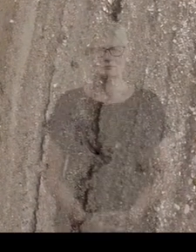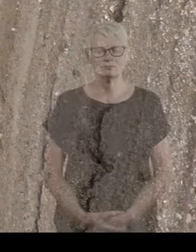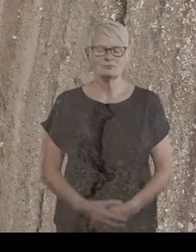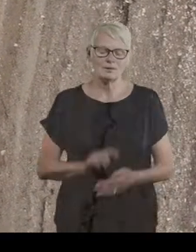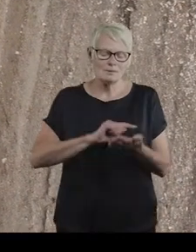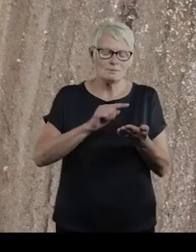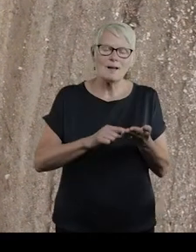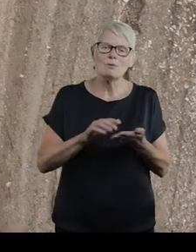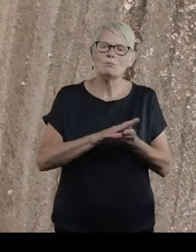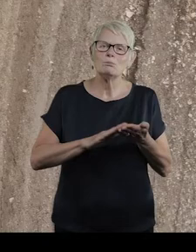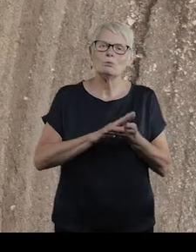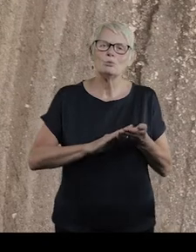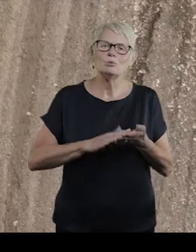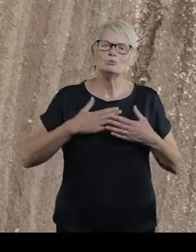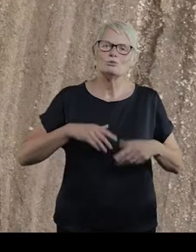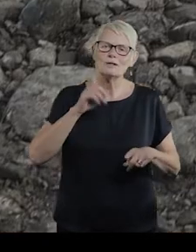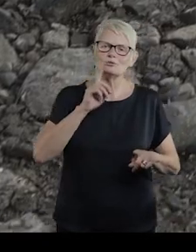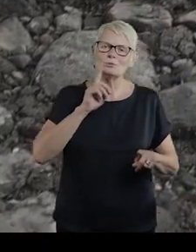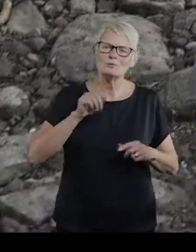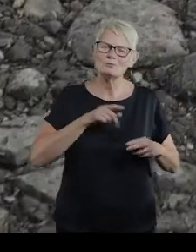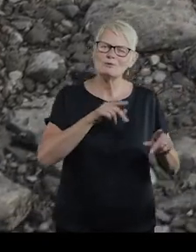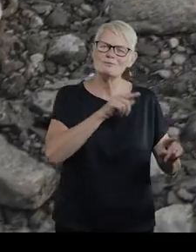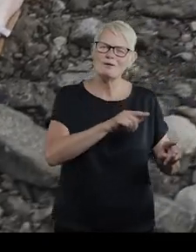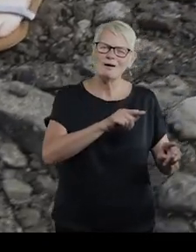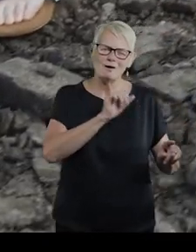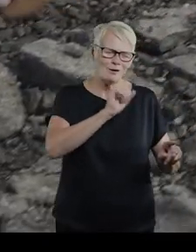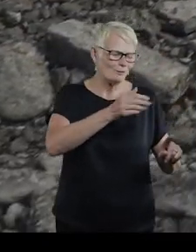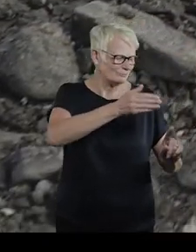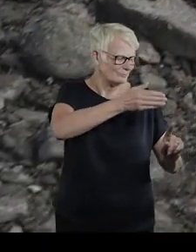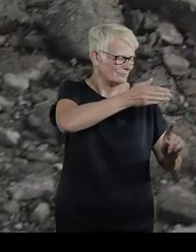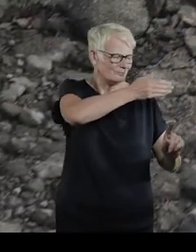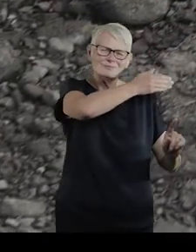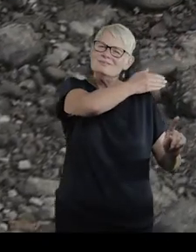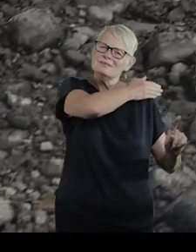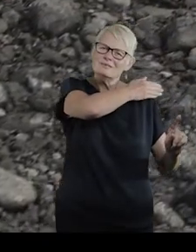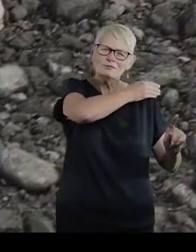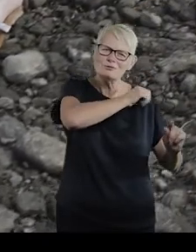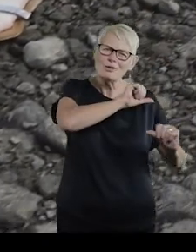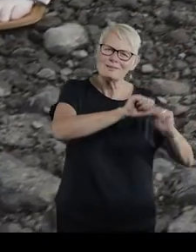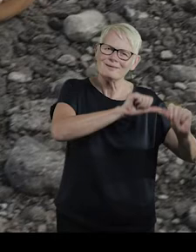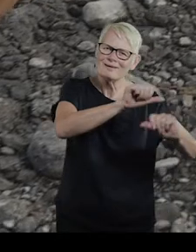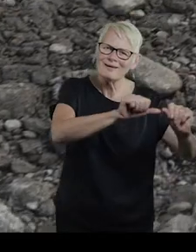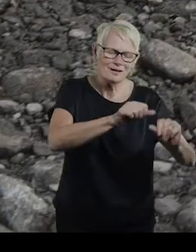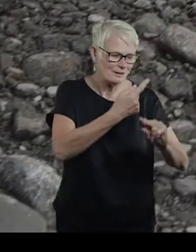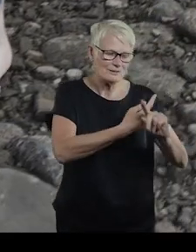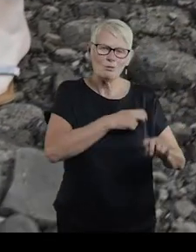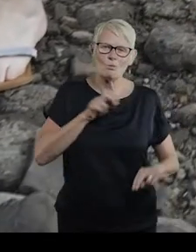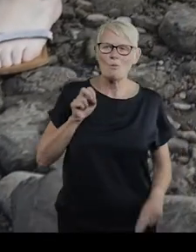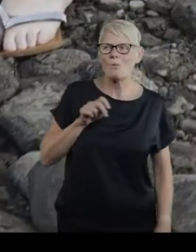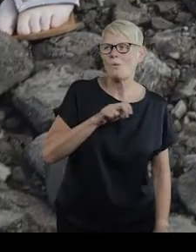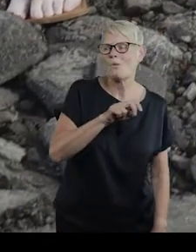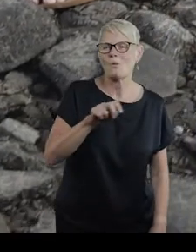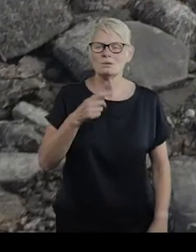Pebble blue dress river woman echoes through time, non-linear, walks the shore and says